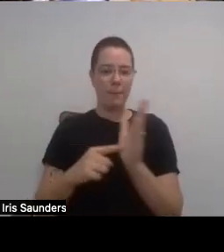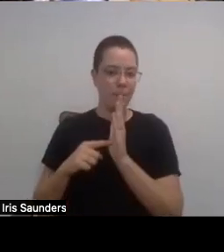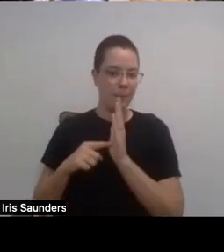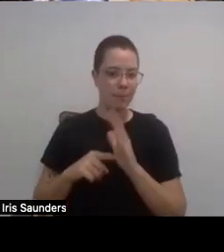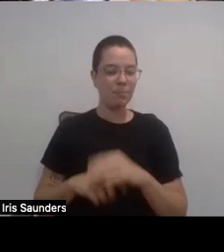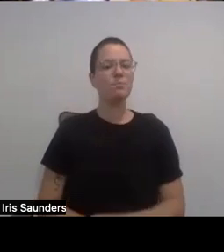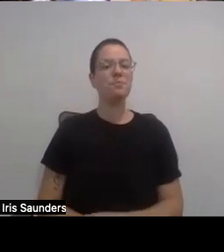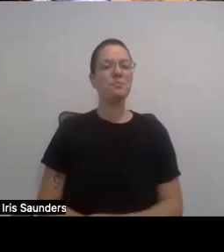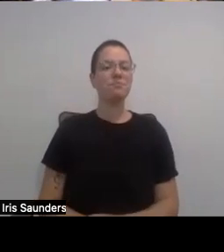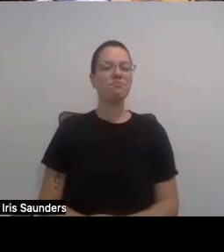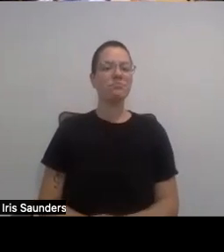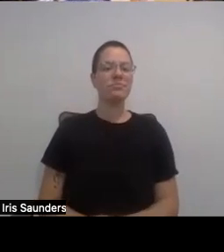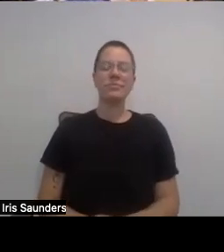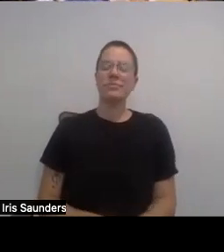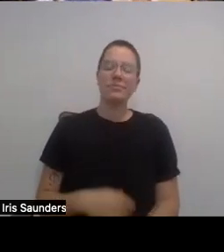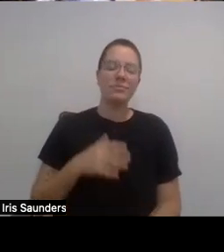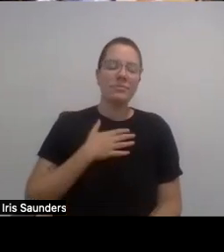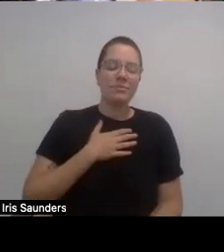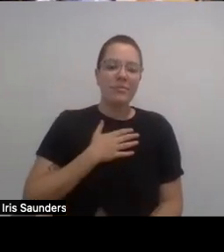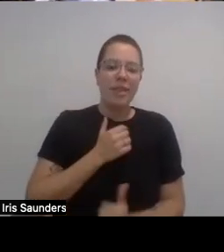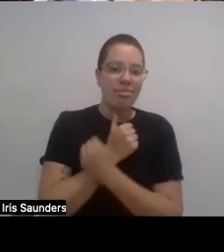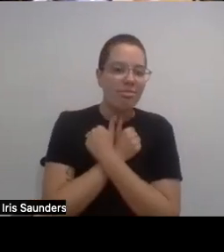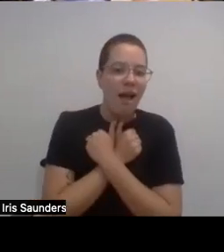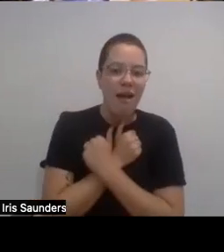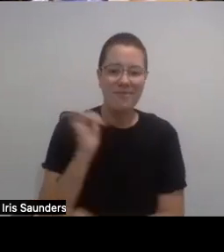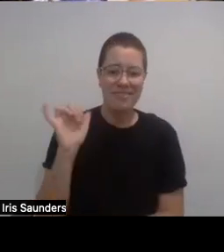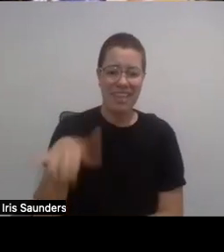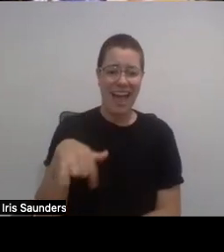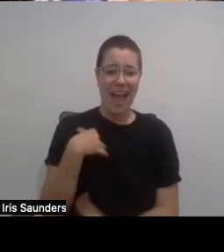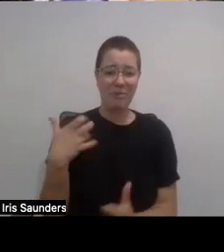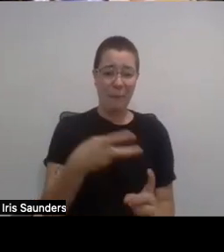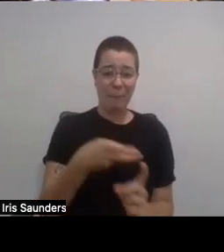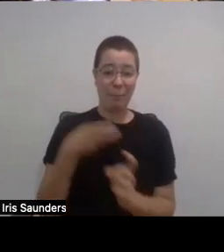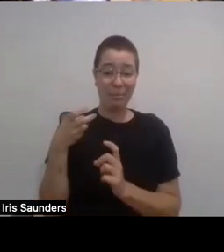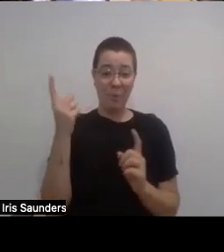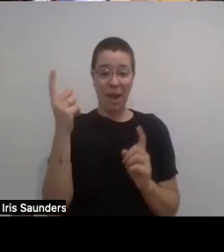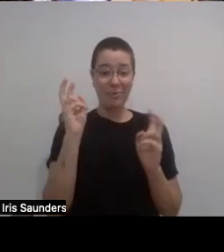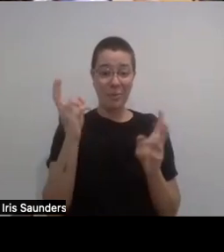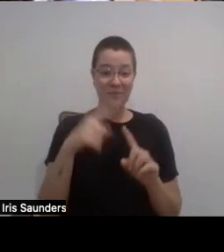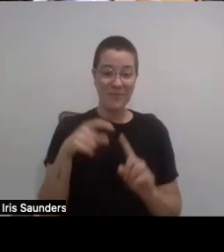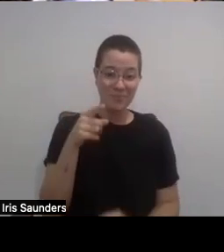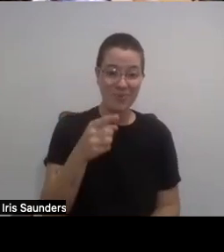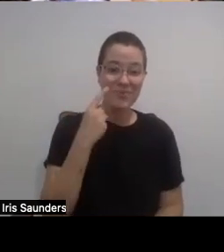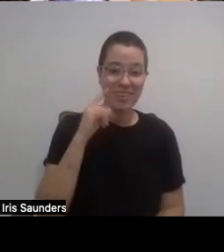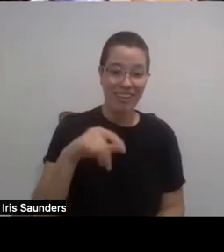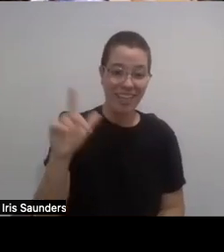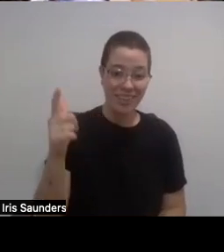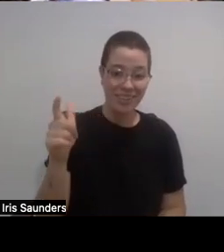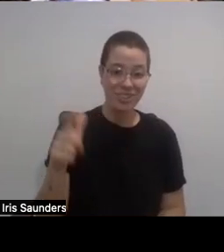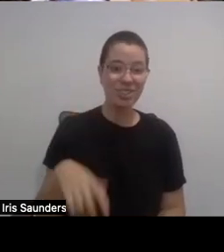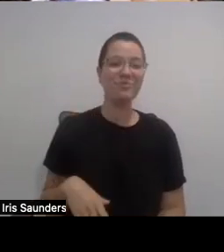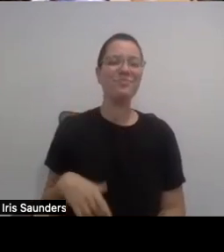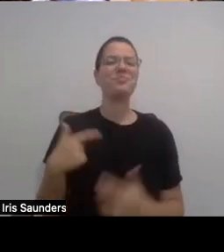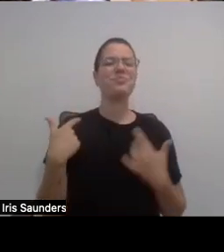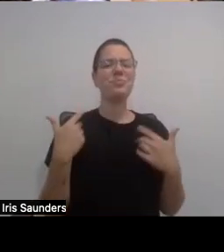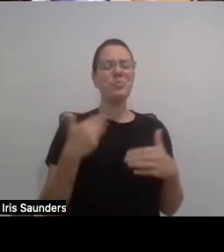I love all of that. Like, I can't wait to pull a quote from that later. And what I really want to echo and amplify before we move